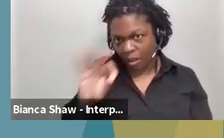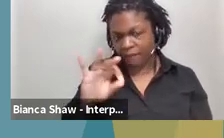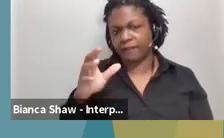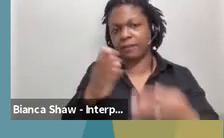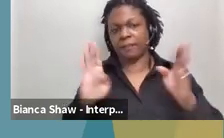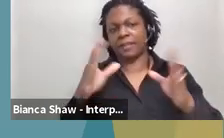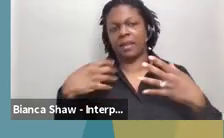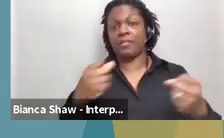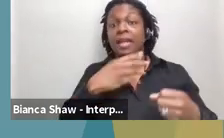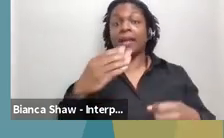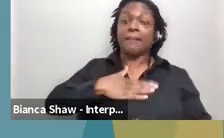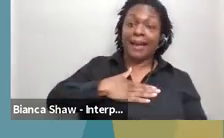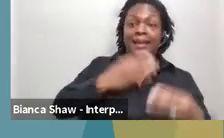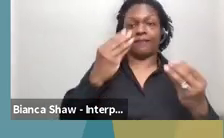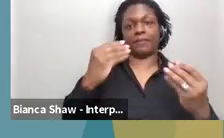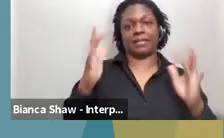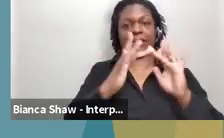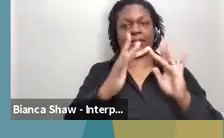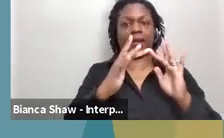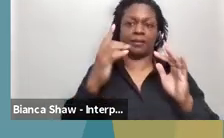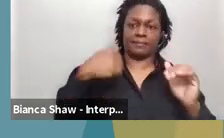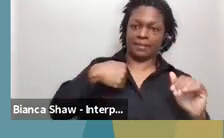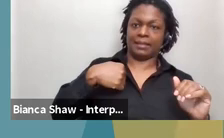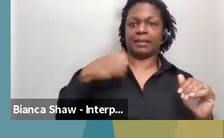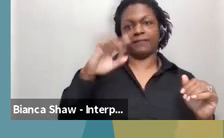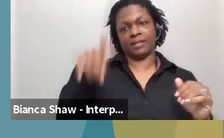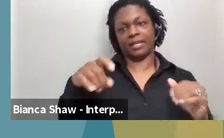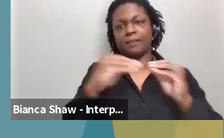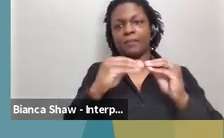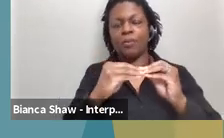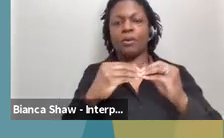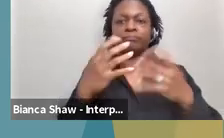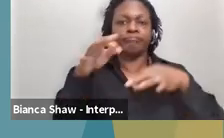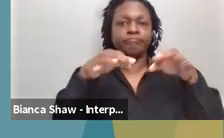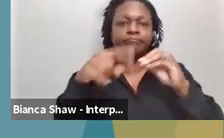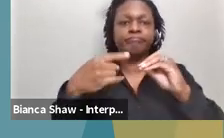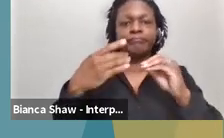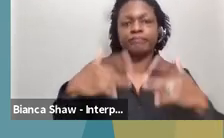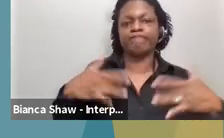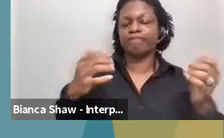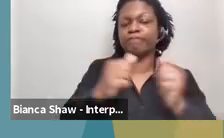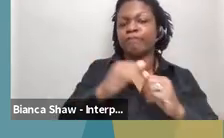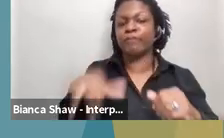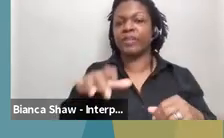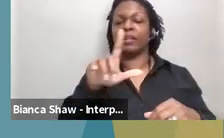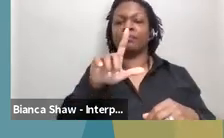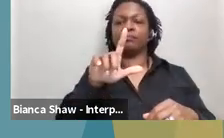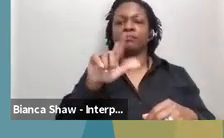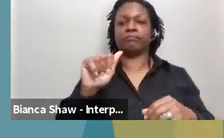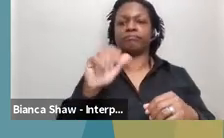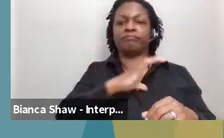Commission for the Deaf. So feel free to let us know if you have any follow-up questions or need additional information. We'd be happy to share.